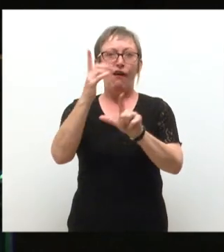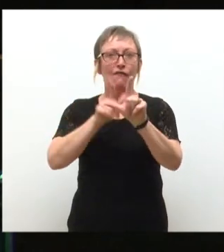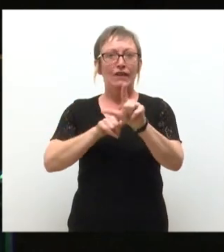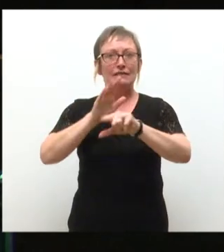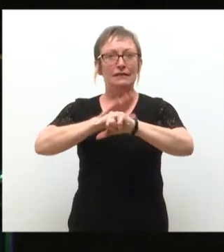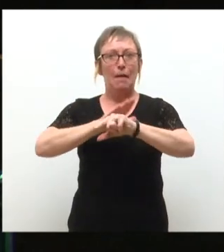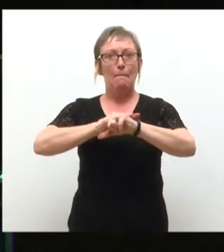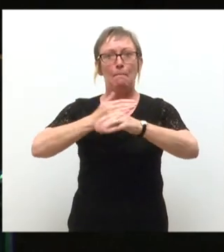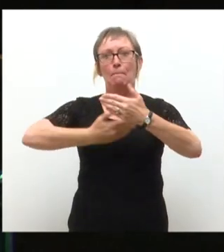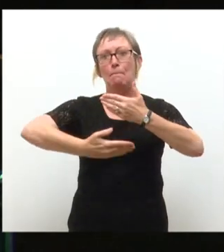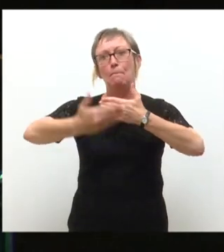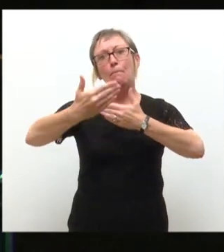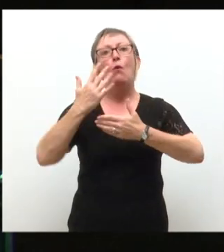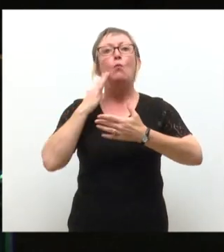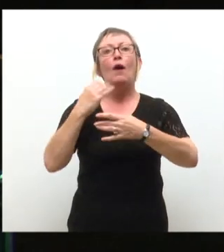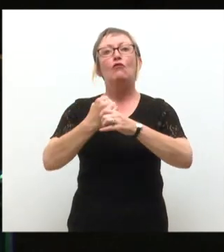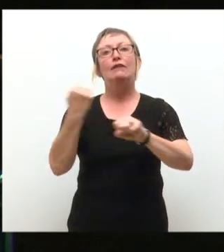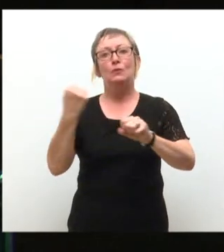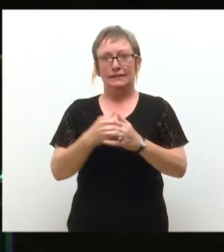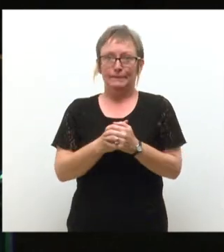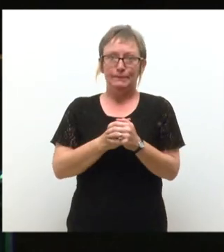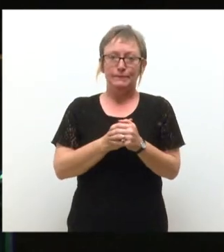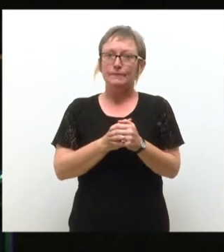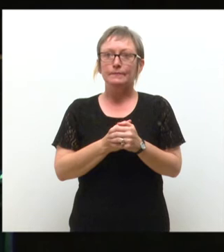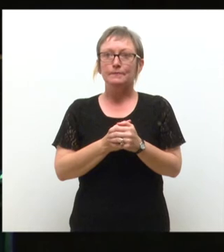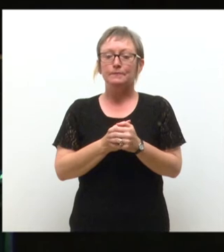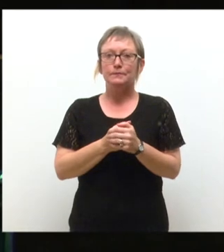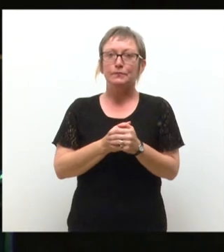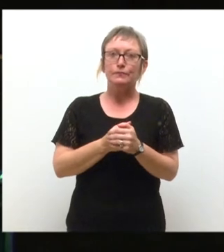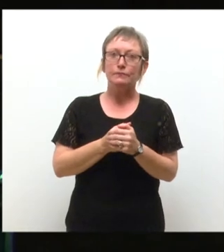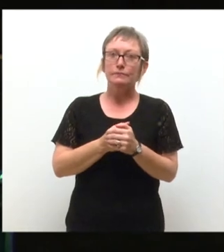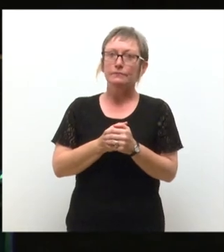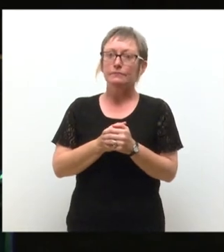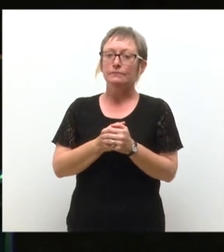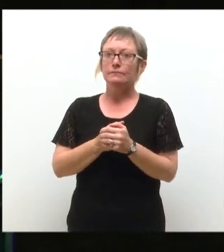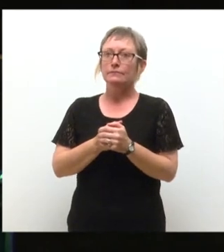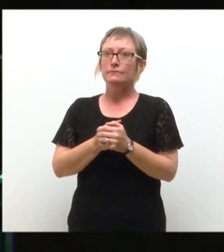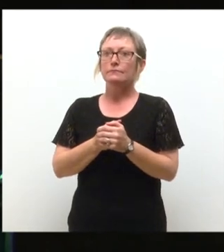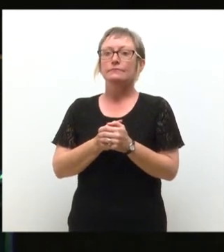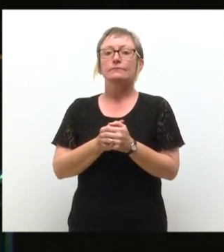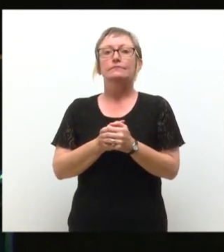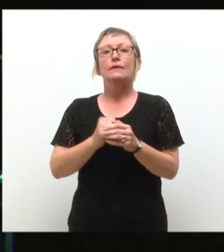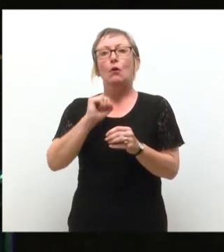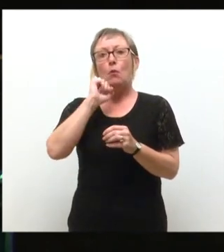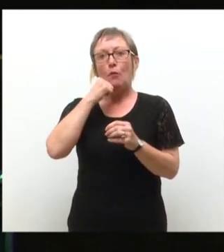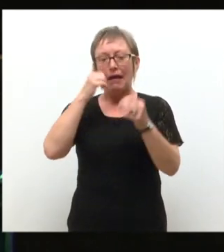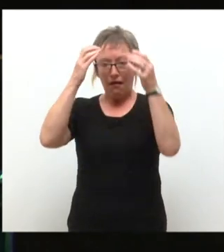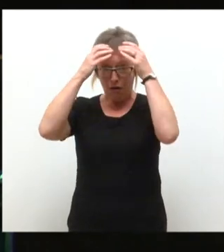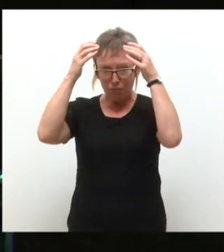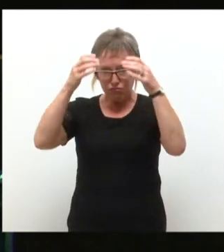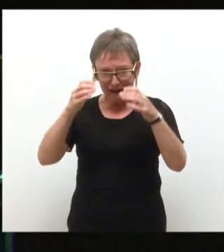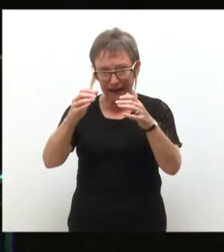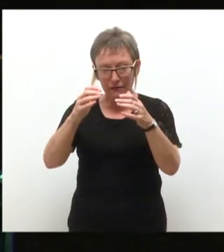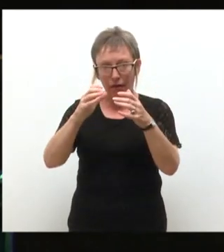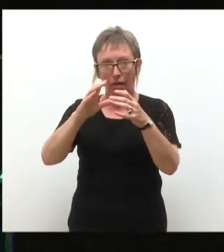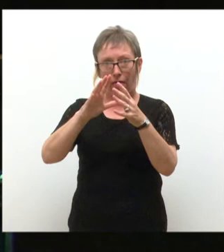When you graduate, your exam-exhausted brain will be juvenated